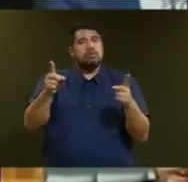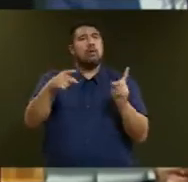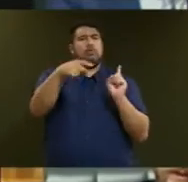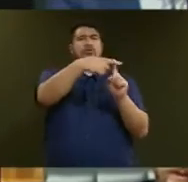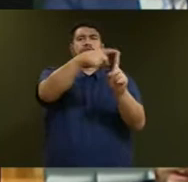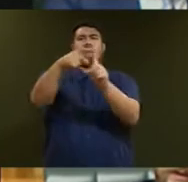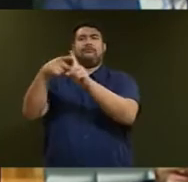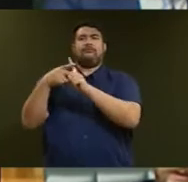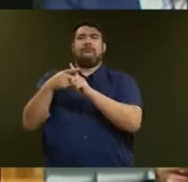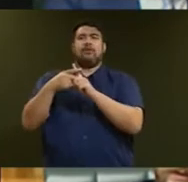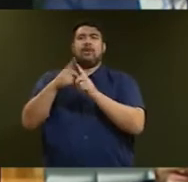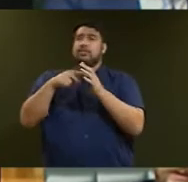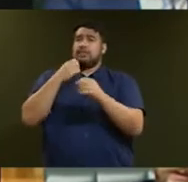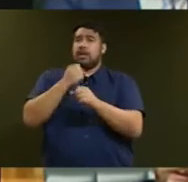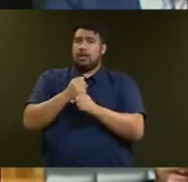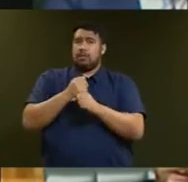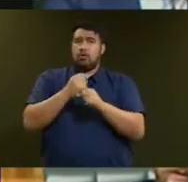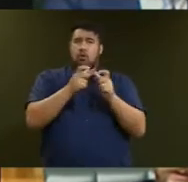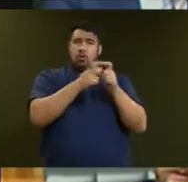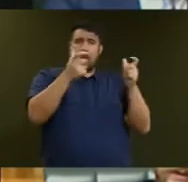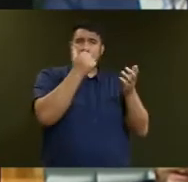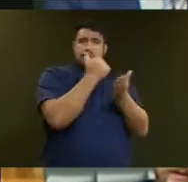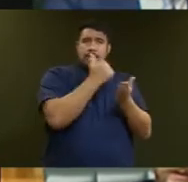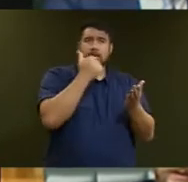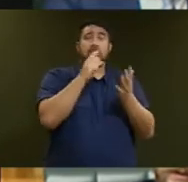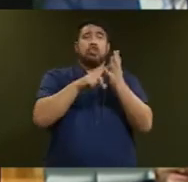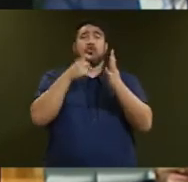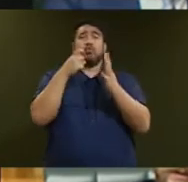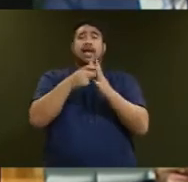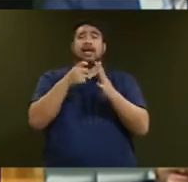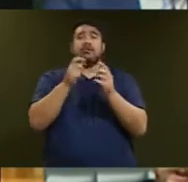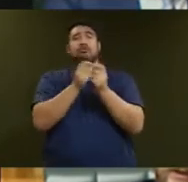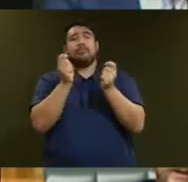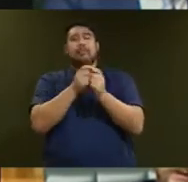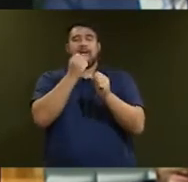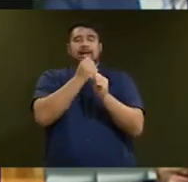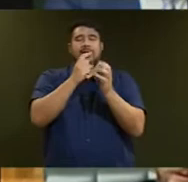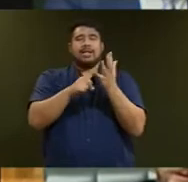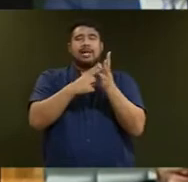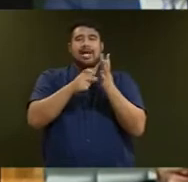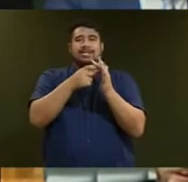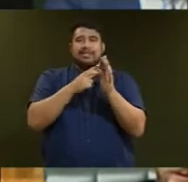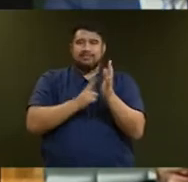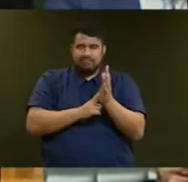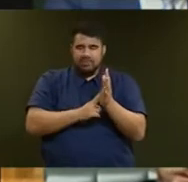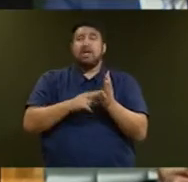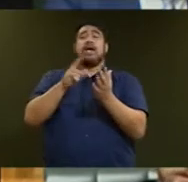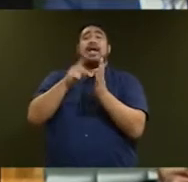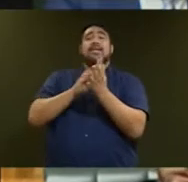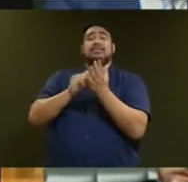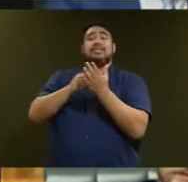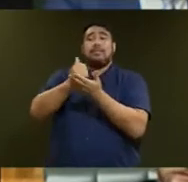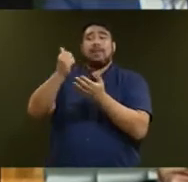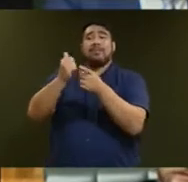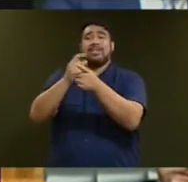institutions ranging from large banks to the UK Guardian newspaper. Economists at the ANZ said Budget 2018